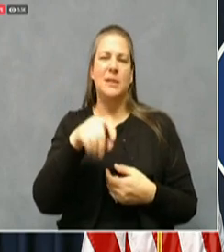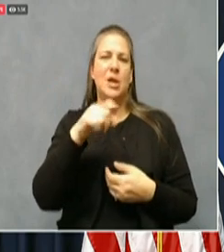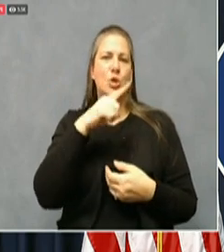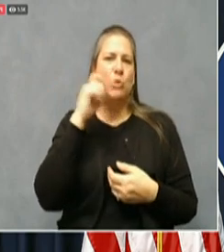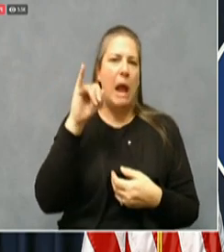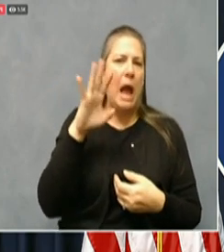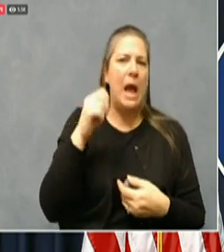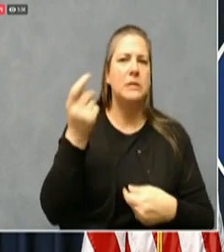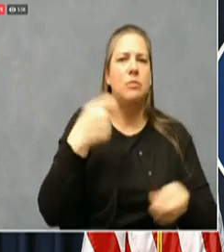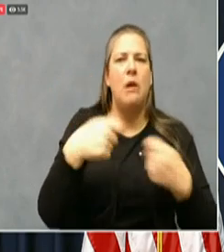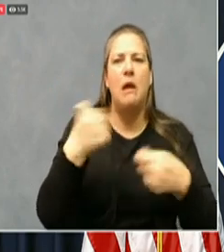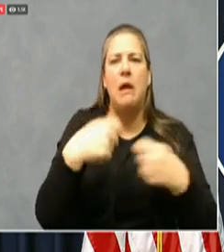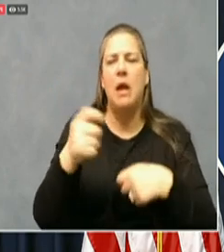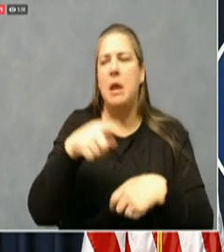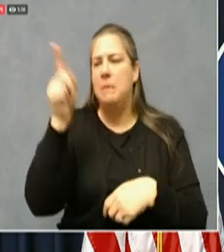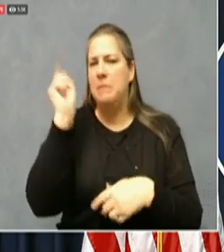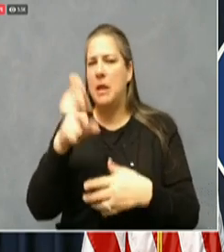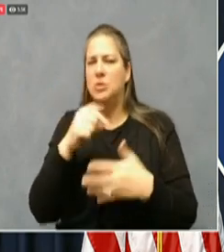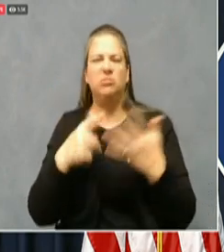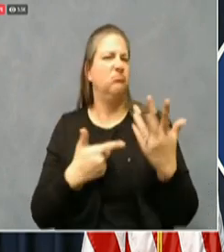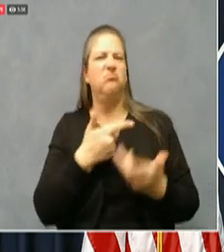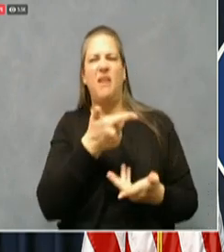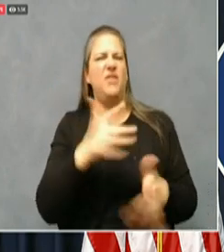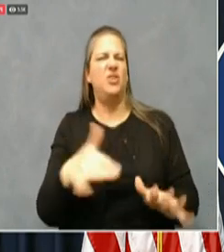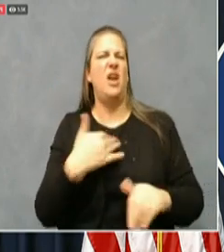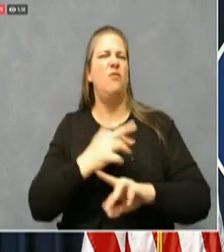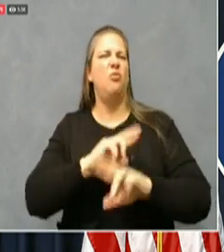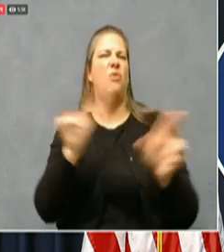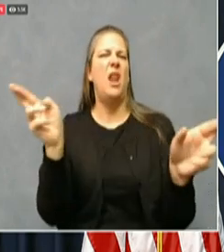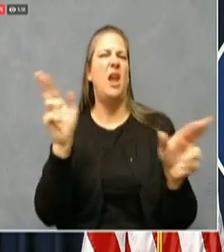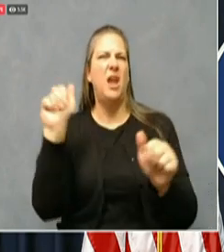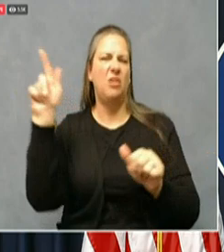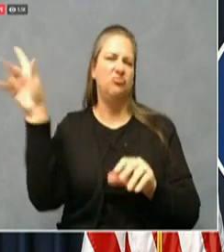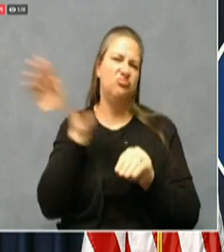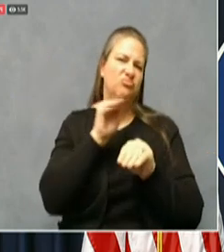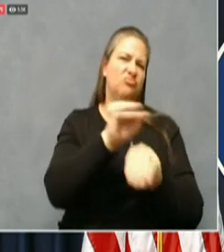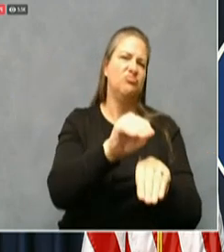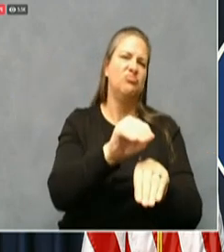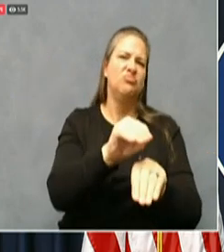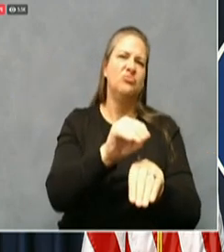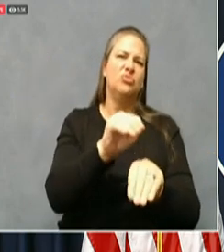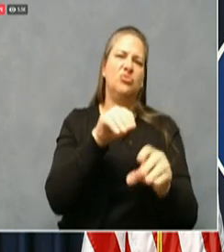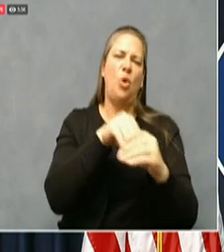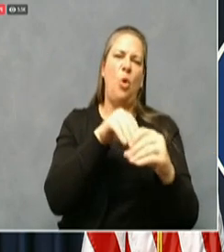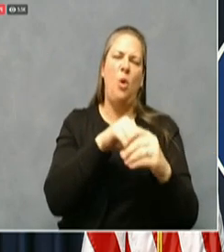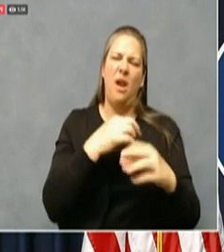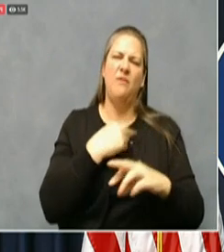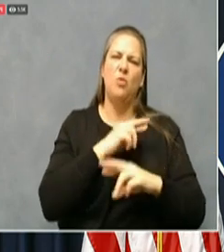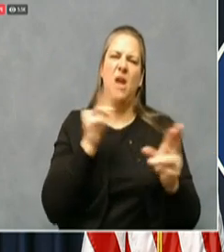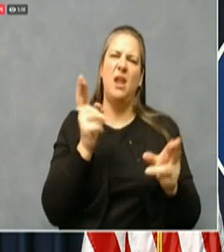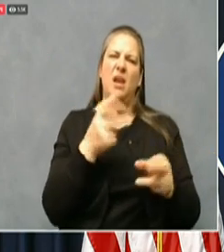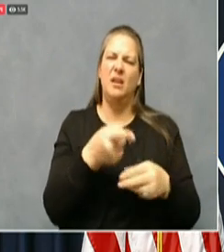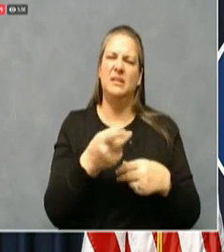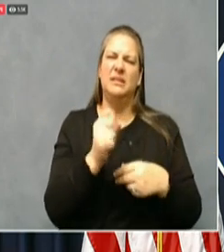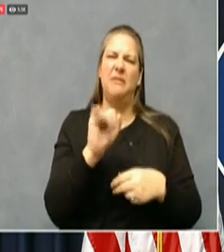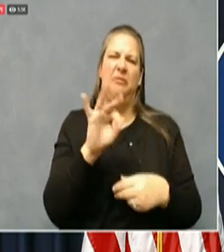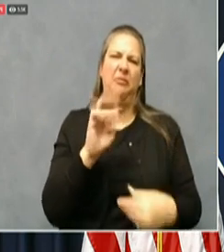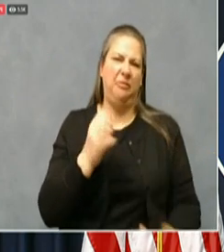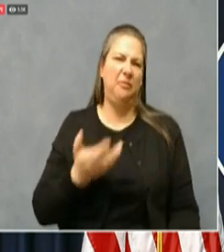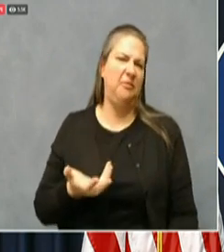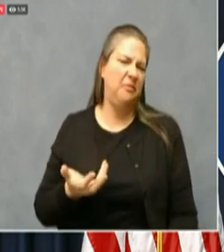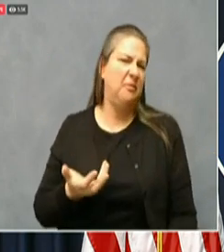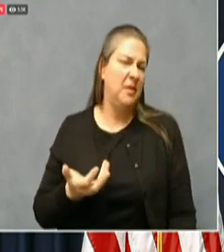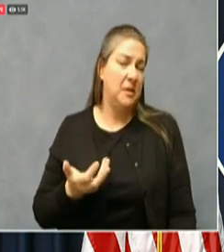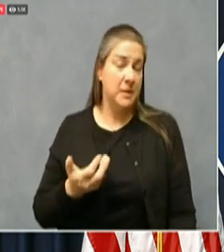ways that they can keep this thing safely stored at their facility. Now, the other reason we're not as concerned about